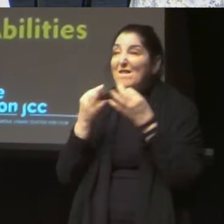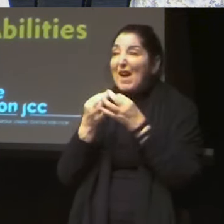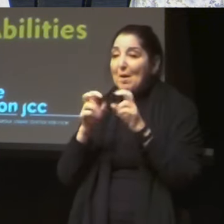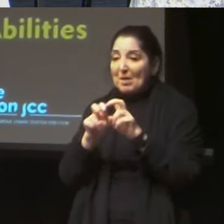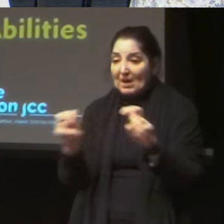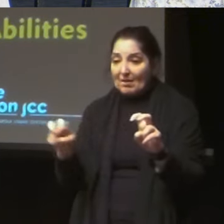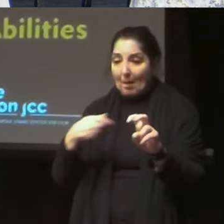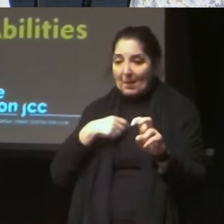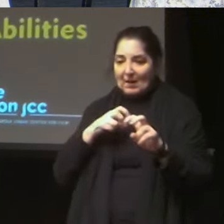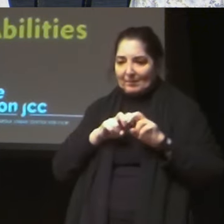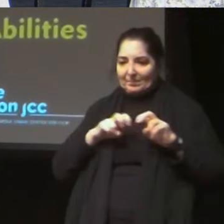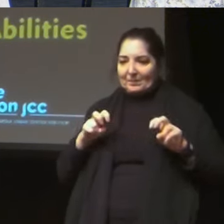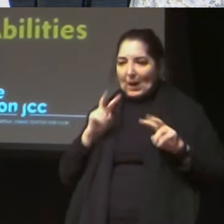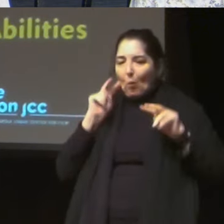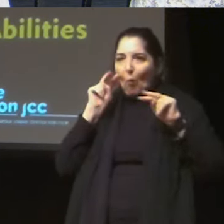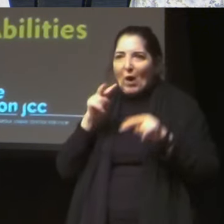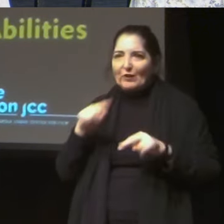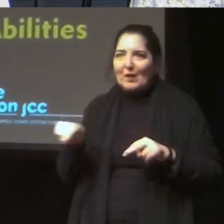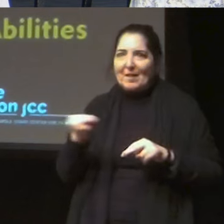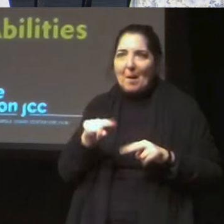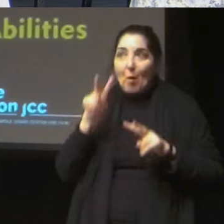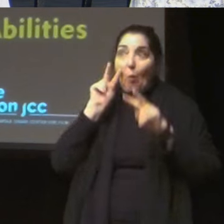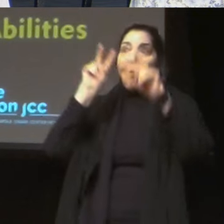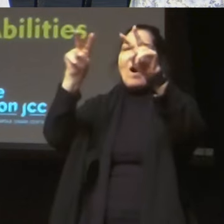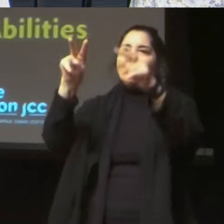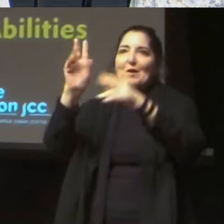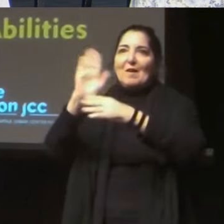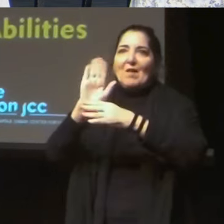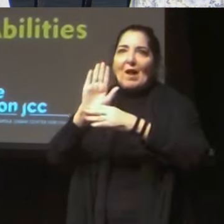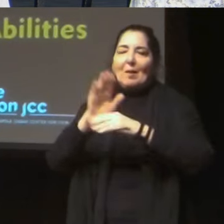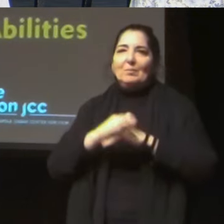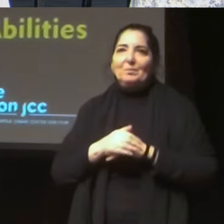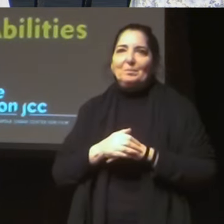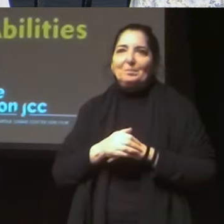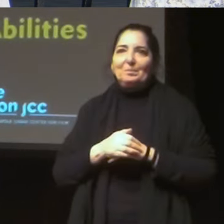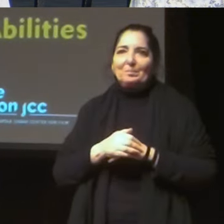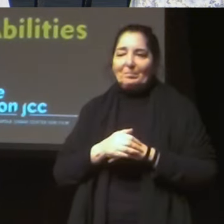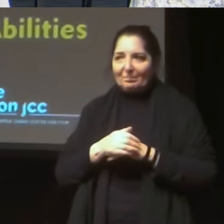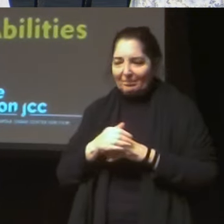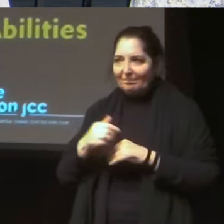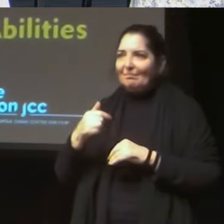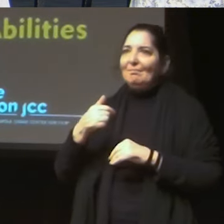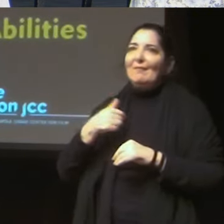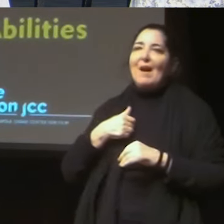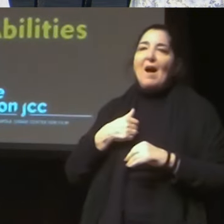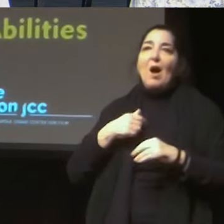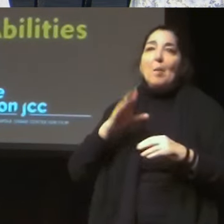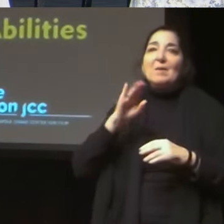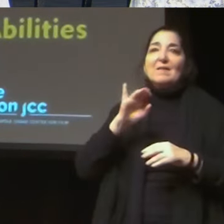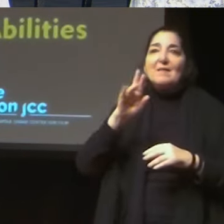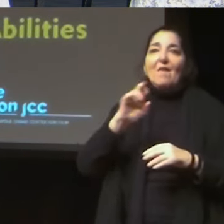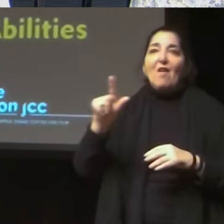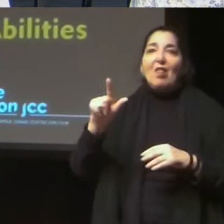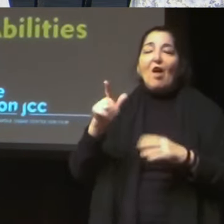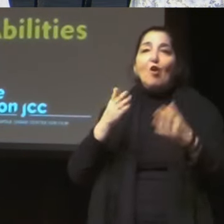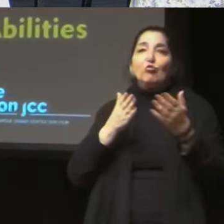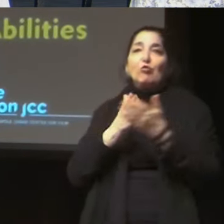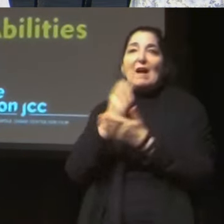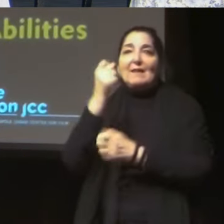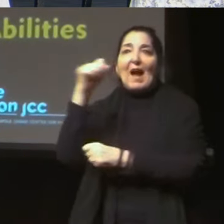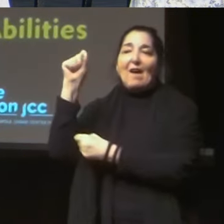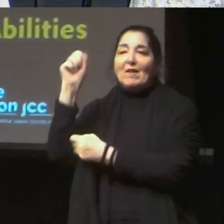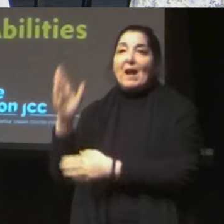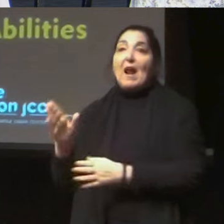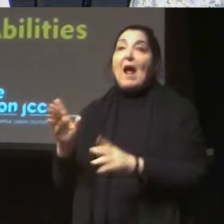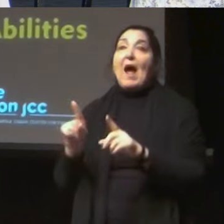So I had this interesting perspective, uh, was that we're all having conversations about you, Derek,